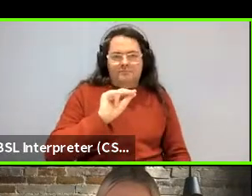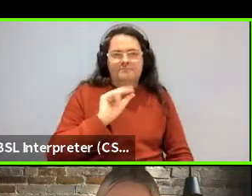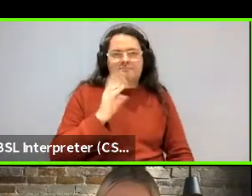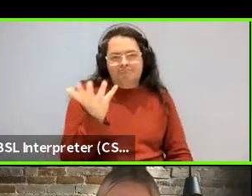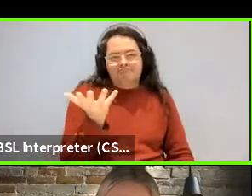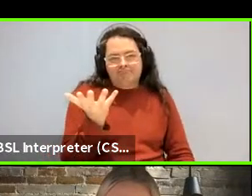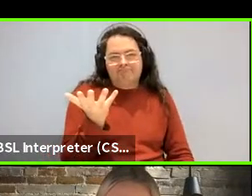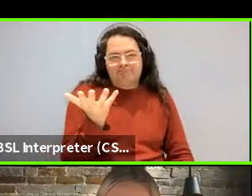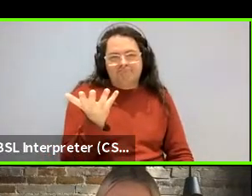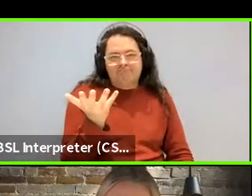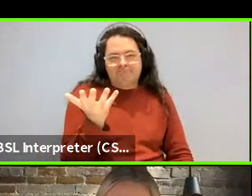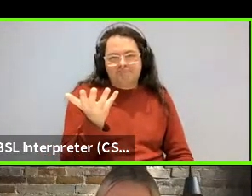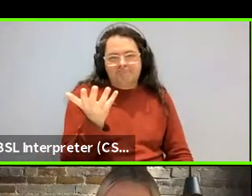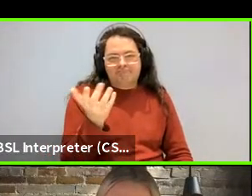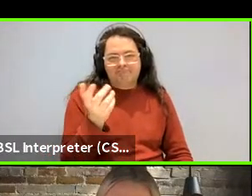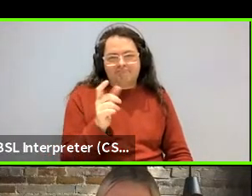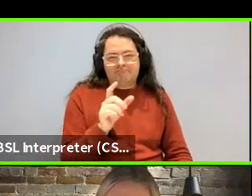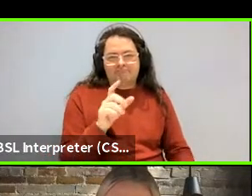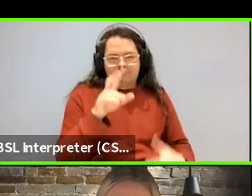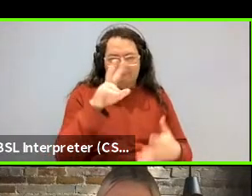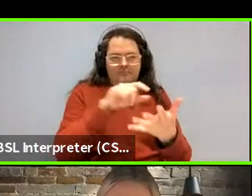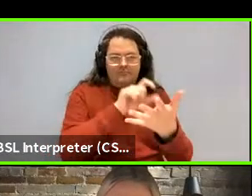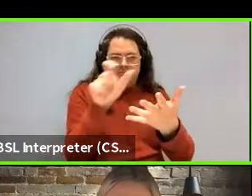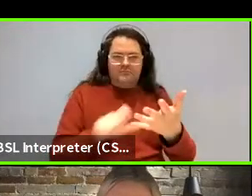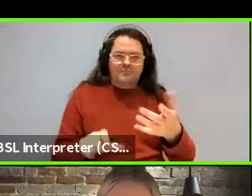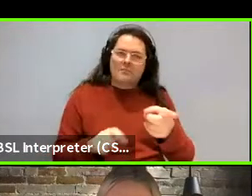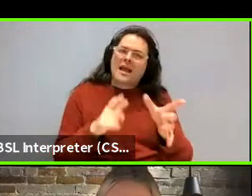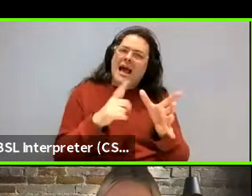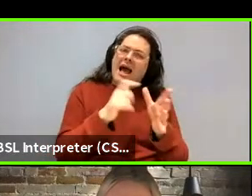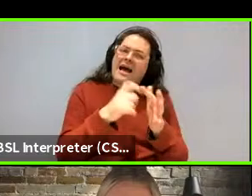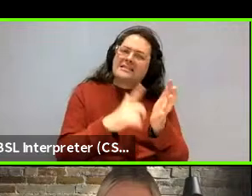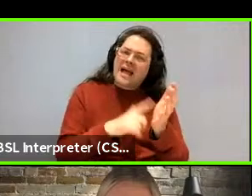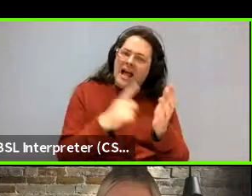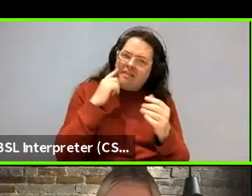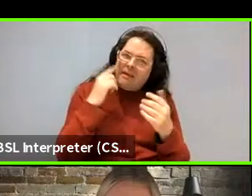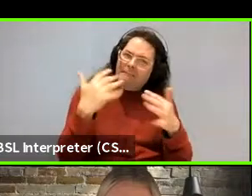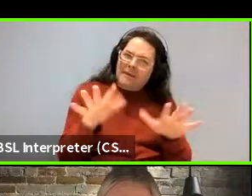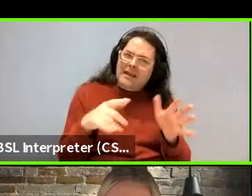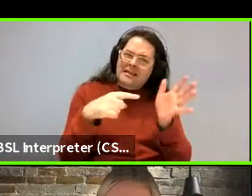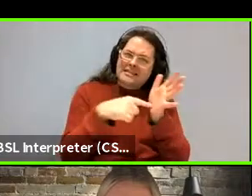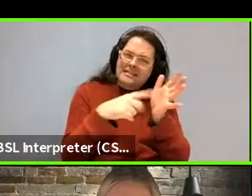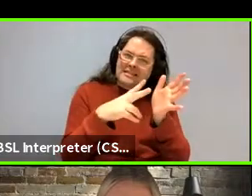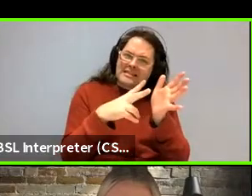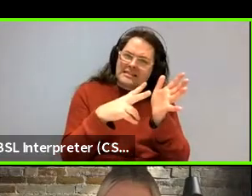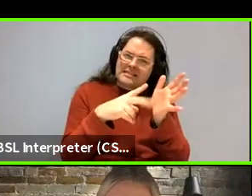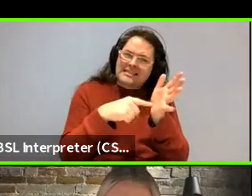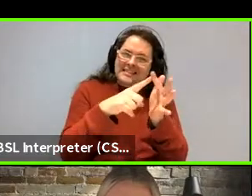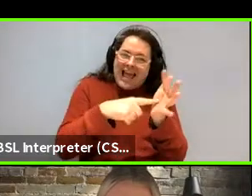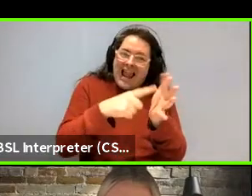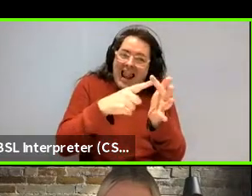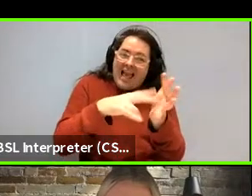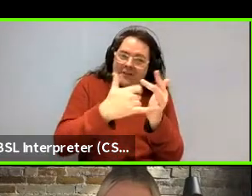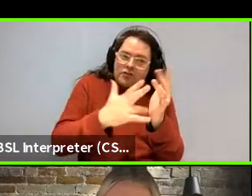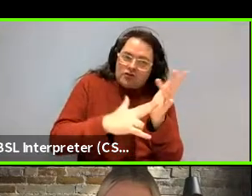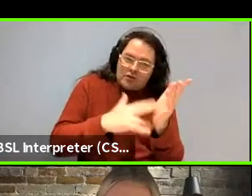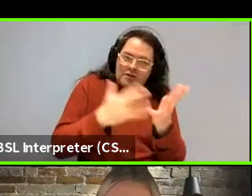And so, uh, you Steve did right with the television TV, there was an experiment,